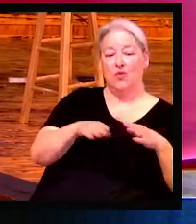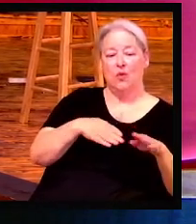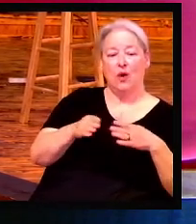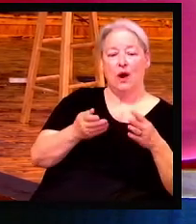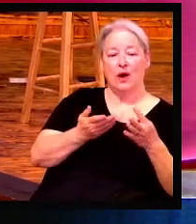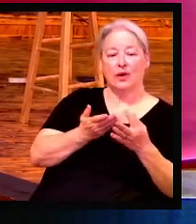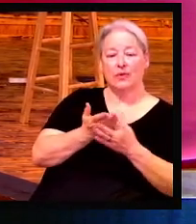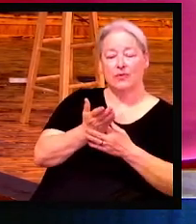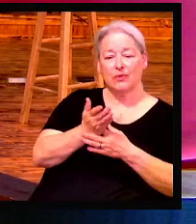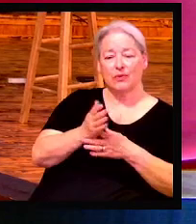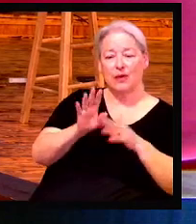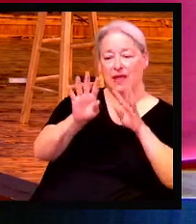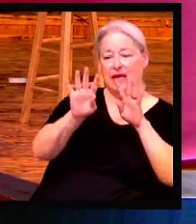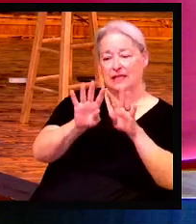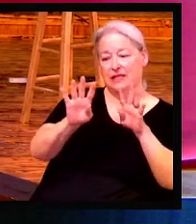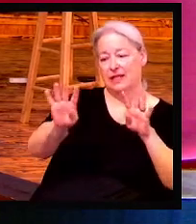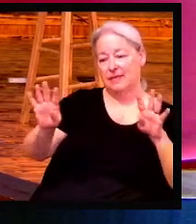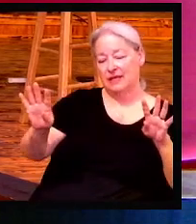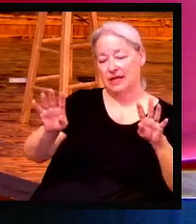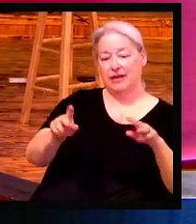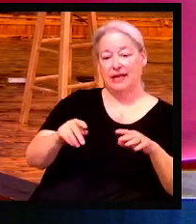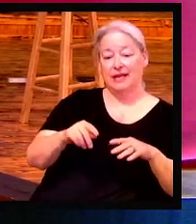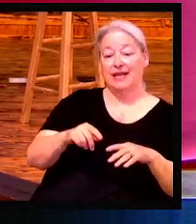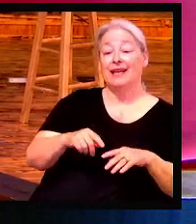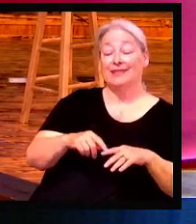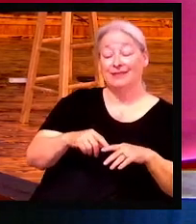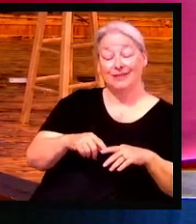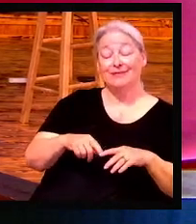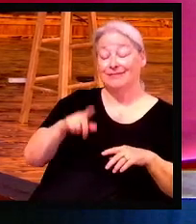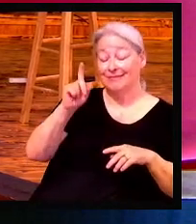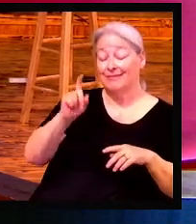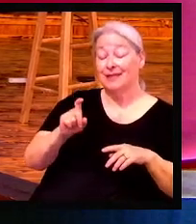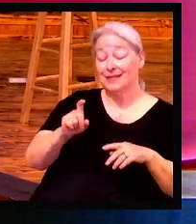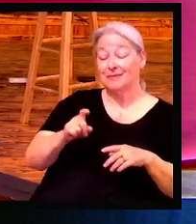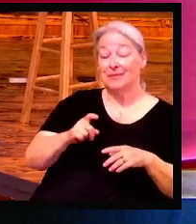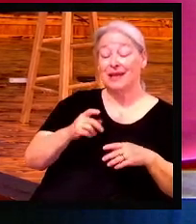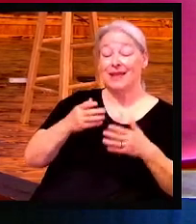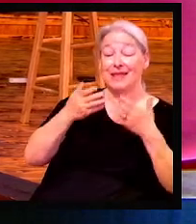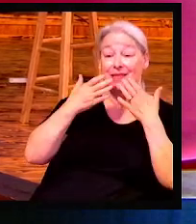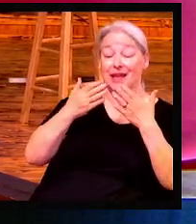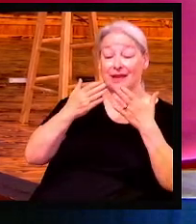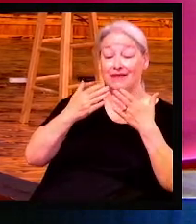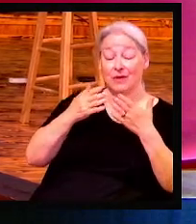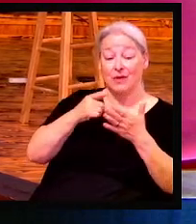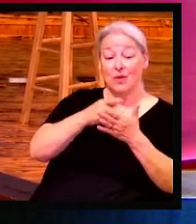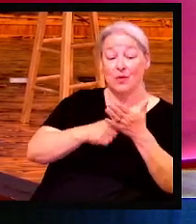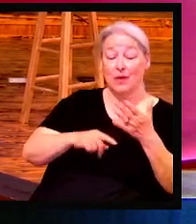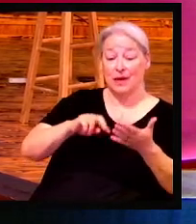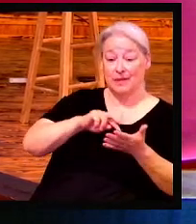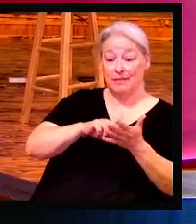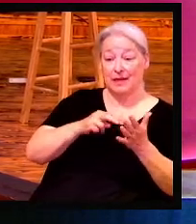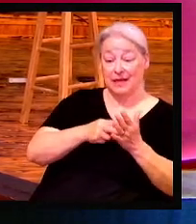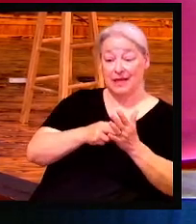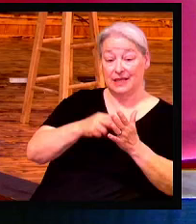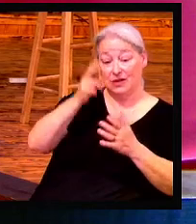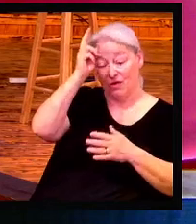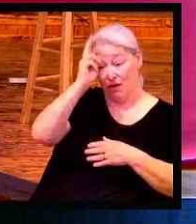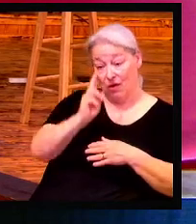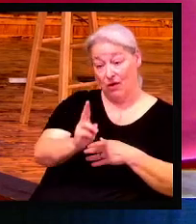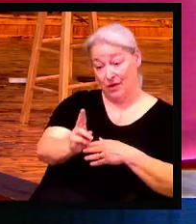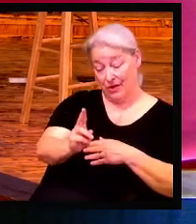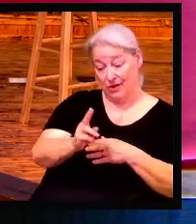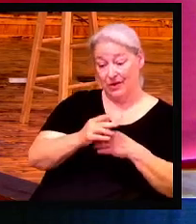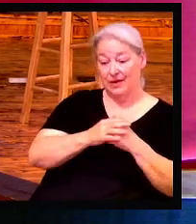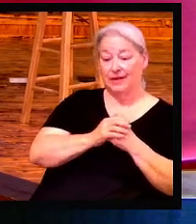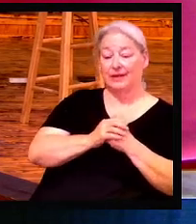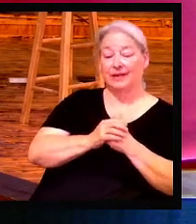gratitude and appreciation and what it means to honor. And I said the first service. I'll say it at this service as well